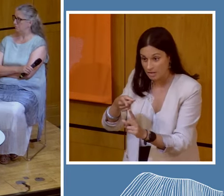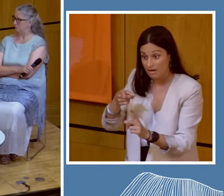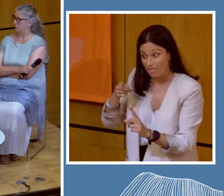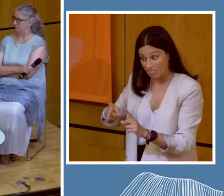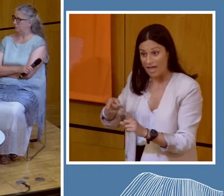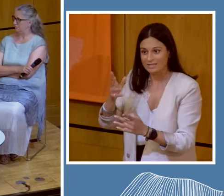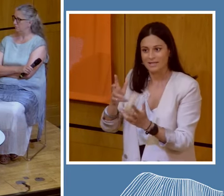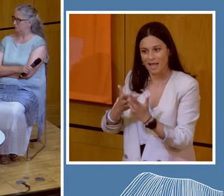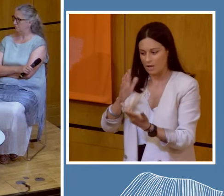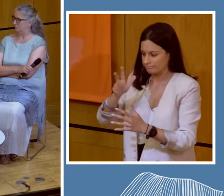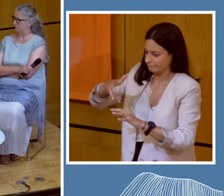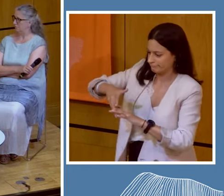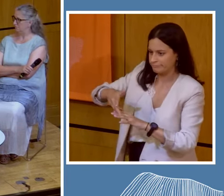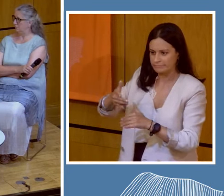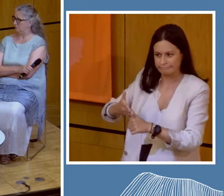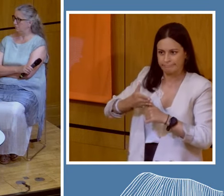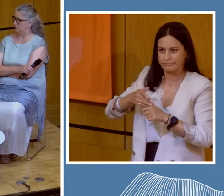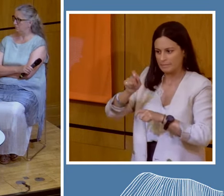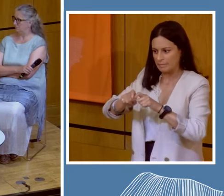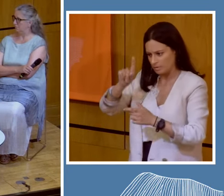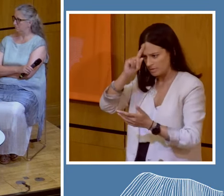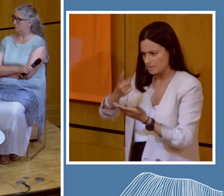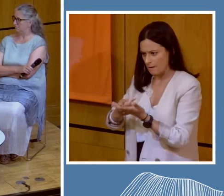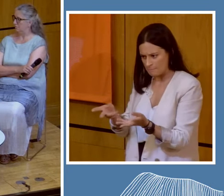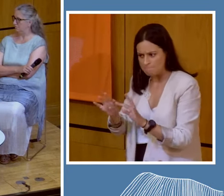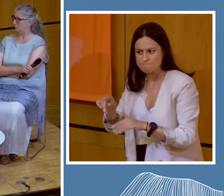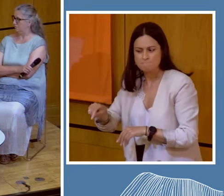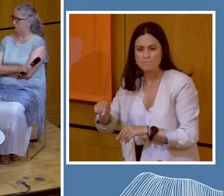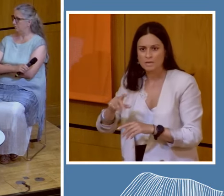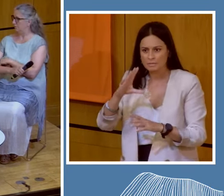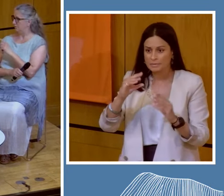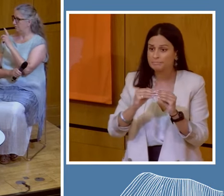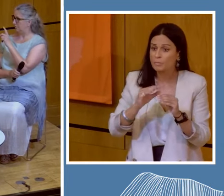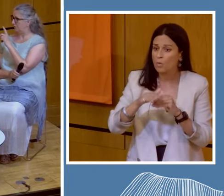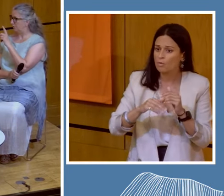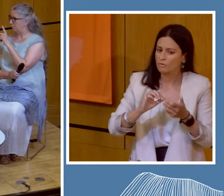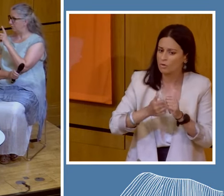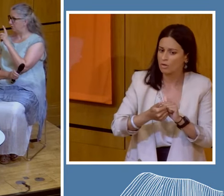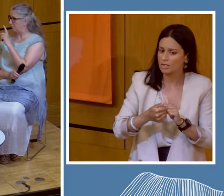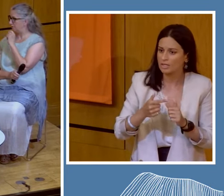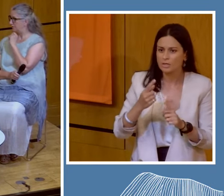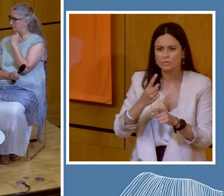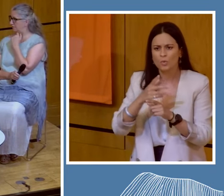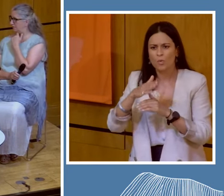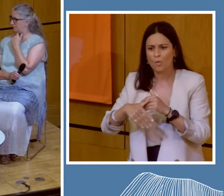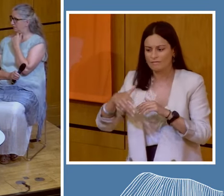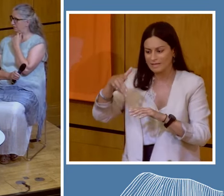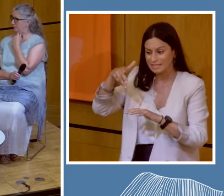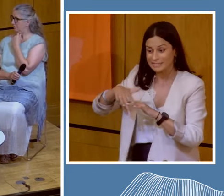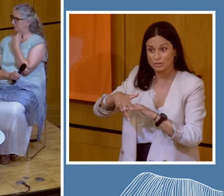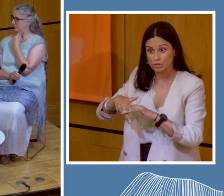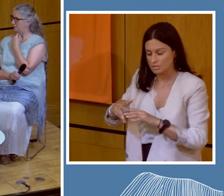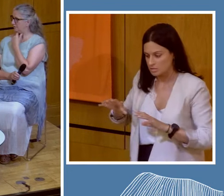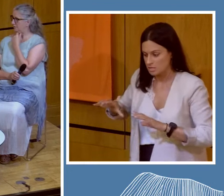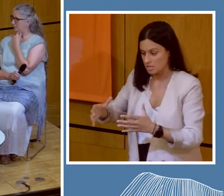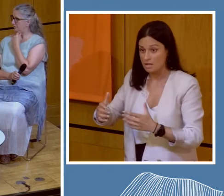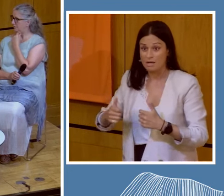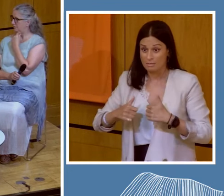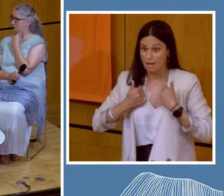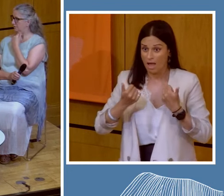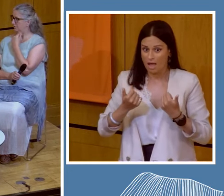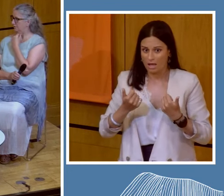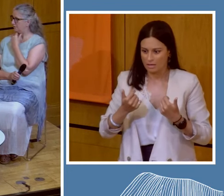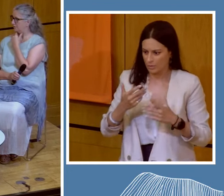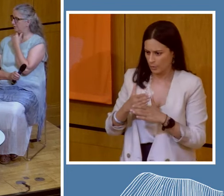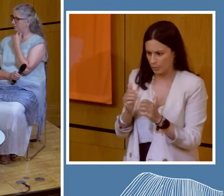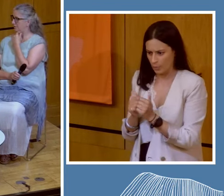practice. And, again, as I mentioned, to your point about talking about indigenous peoples, my, you